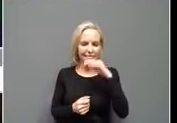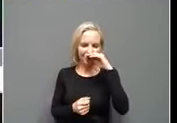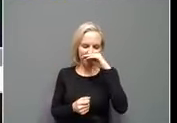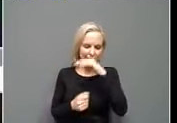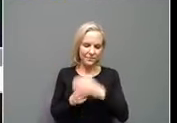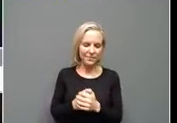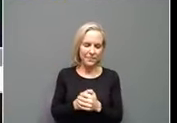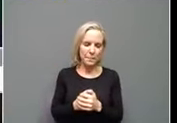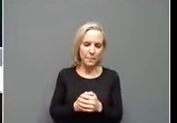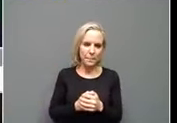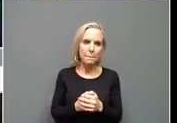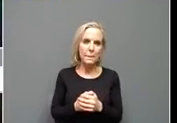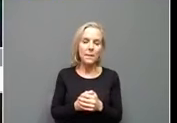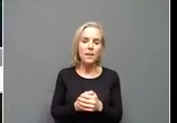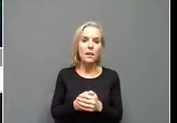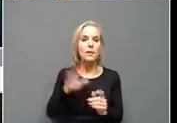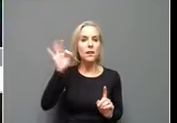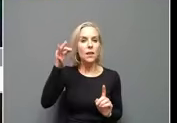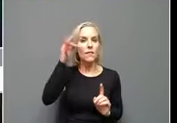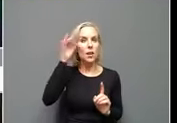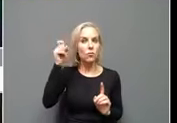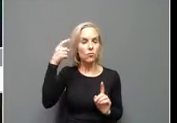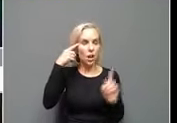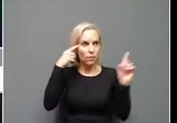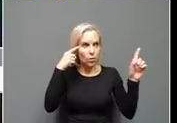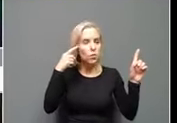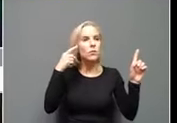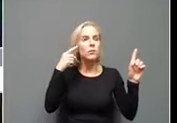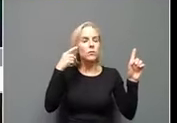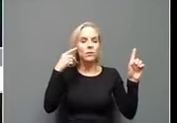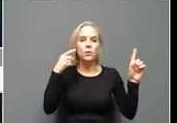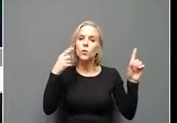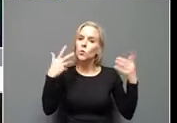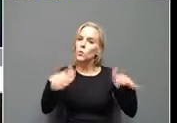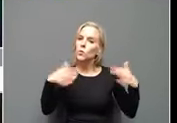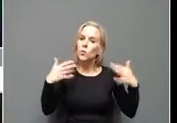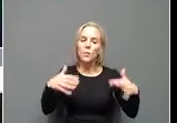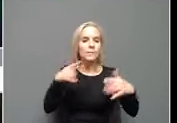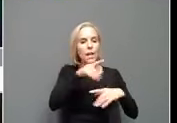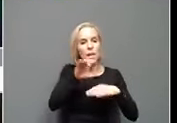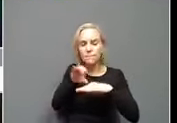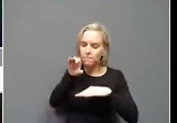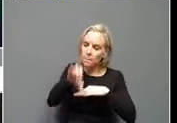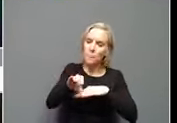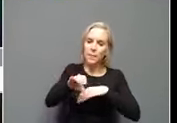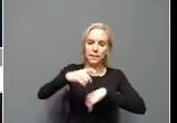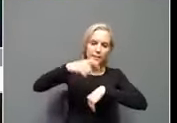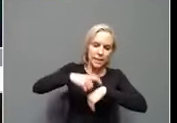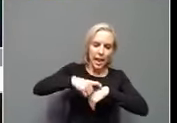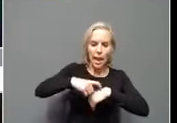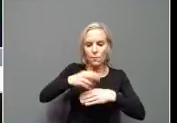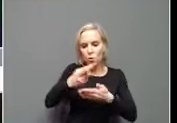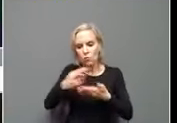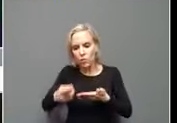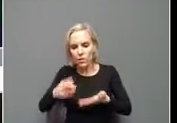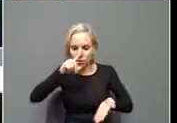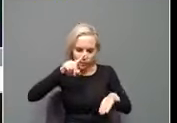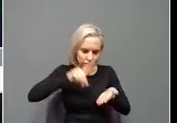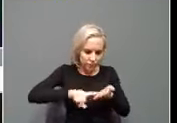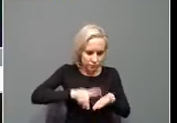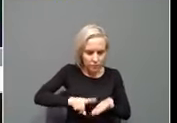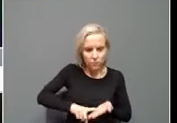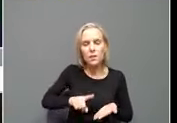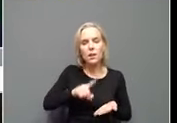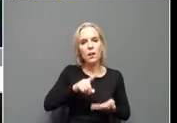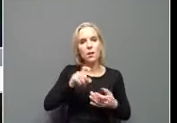So, the federal government really has invested quite a lot of time and effort and resources into getting their data systems progressively better,